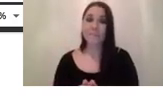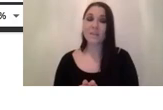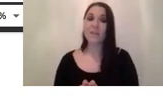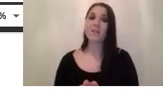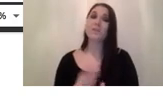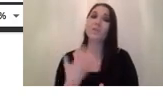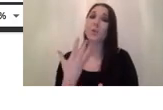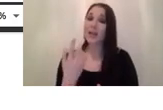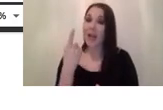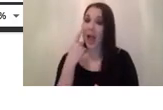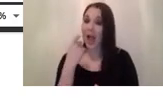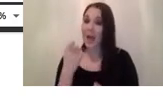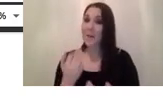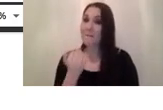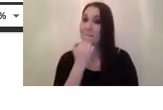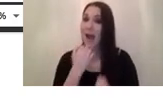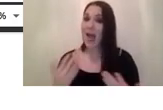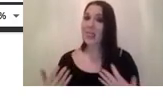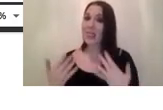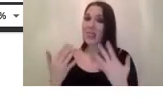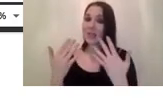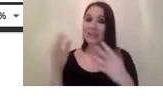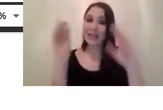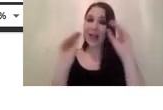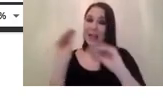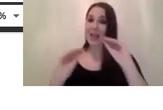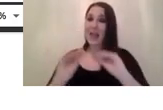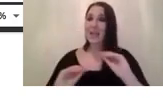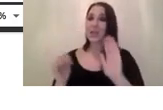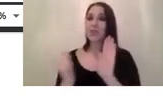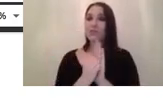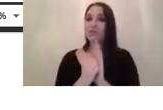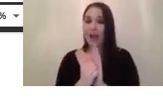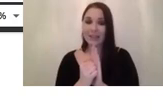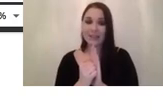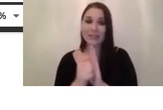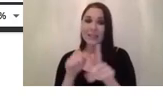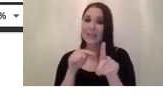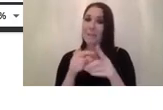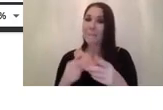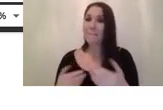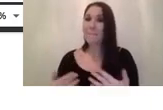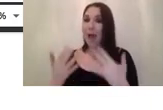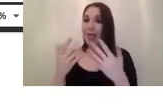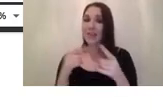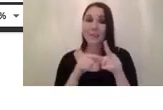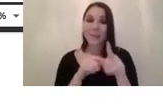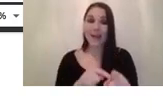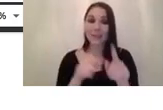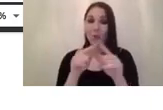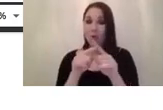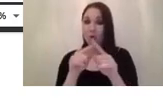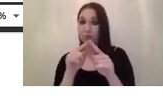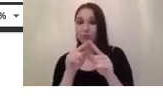how to calculate the right lens depending on your working distance depending on the horizontal or vertical